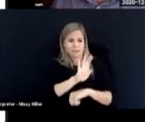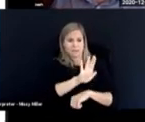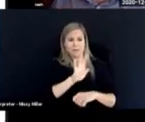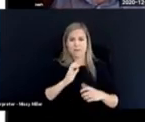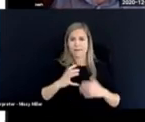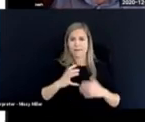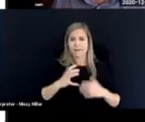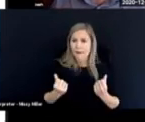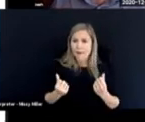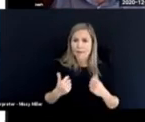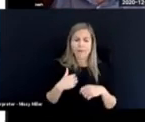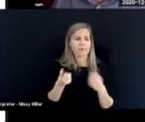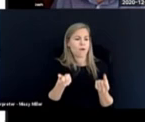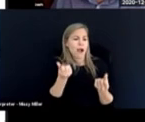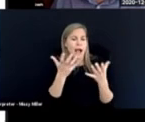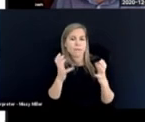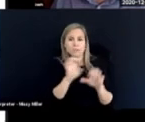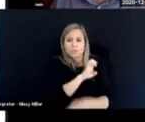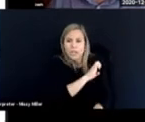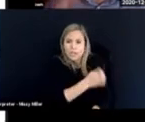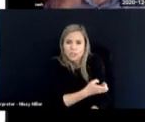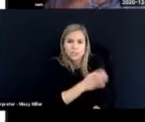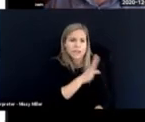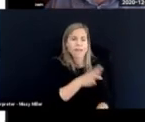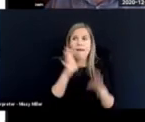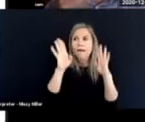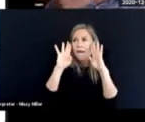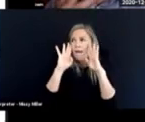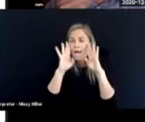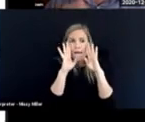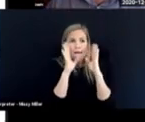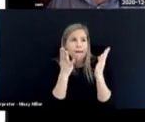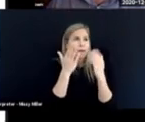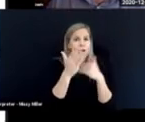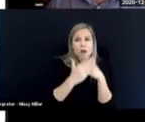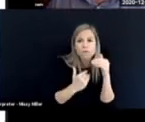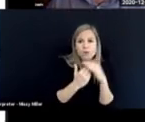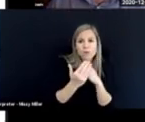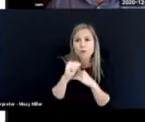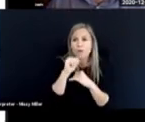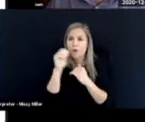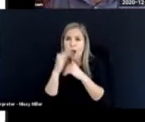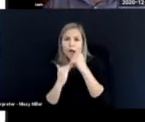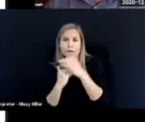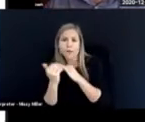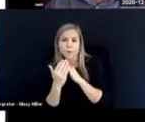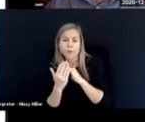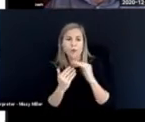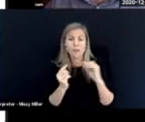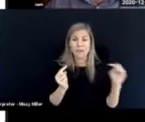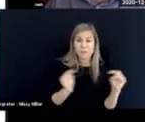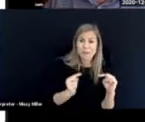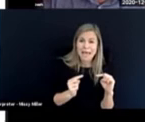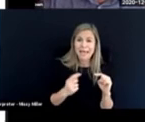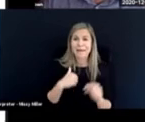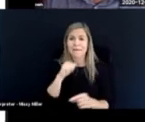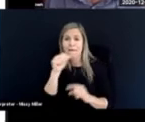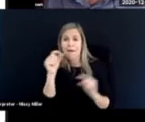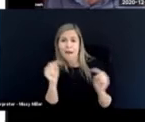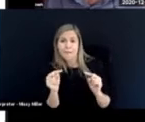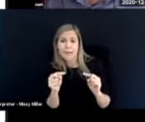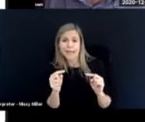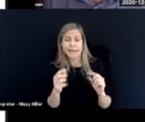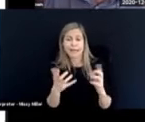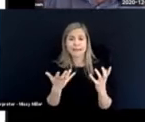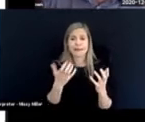the child's health and their level of energy and alertness. And whether they're comfortable or uncomfortable. Whether they're